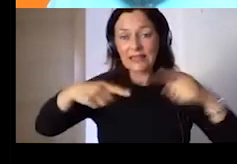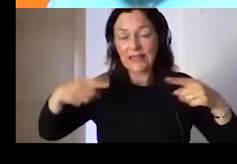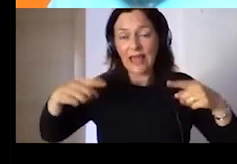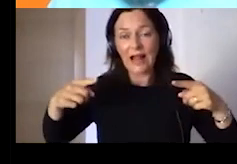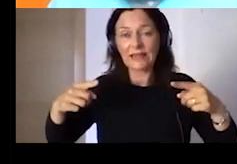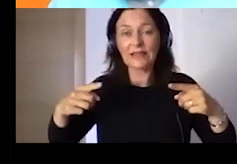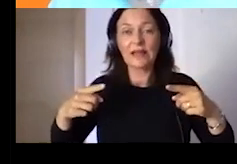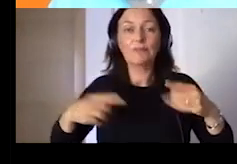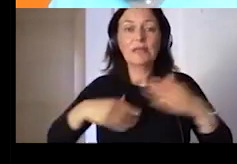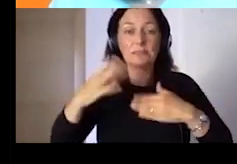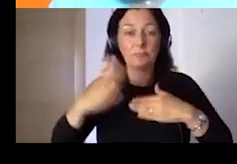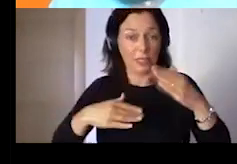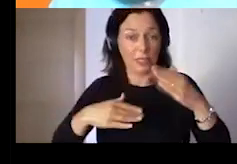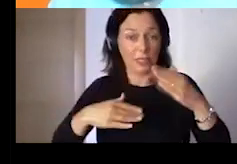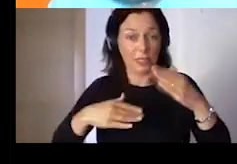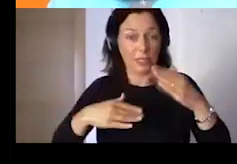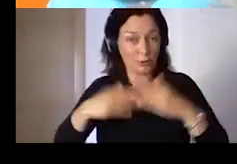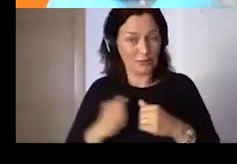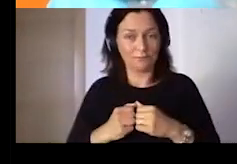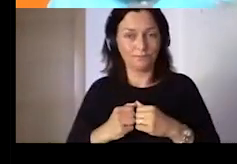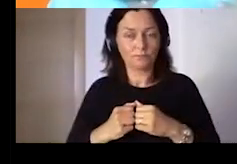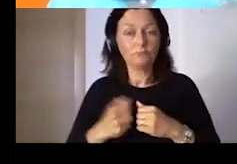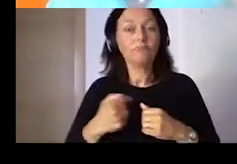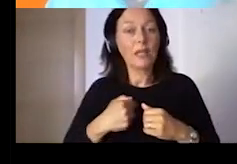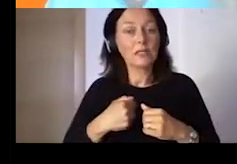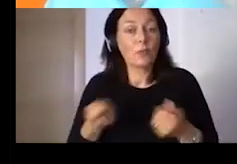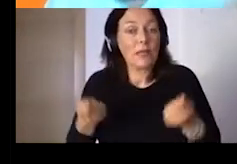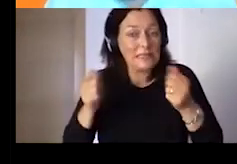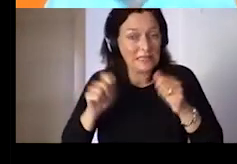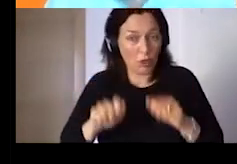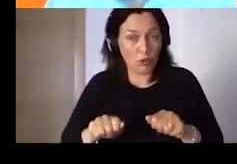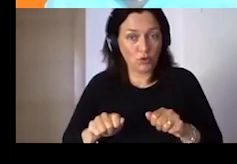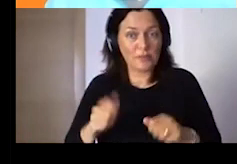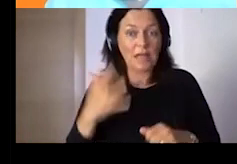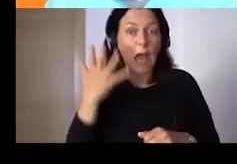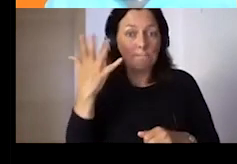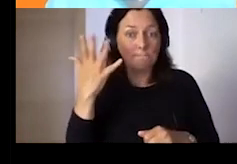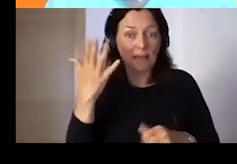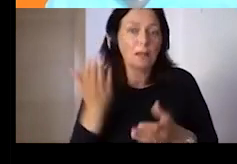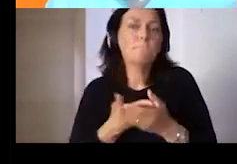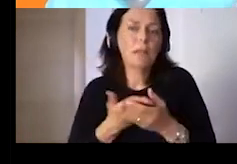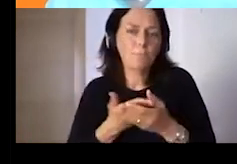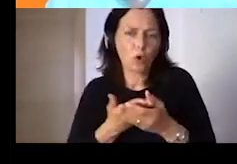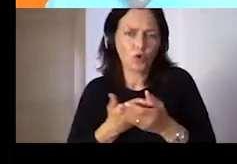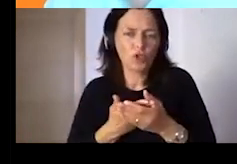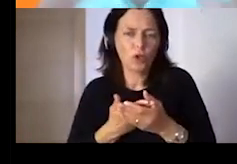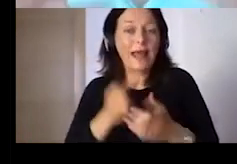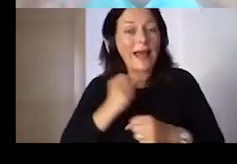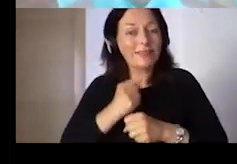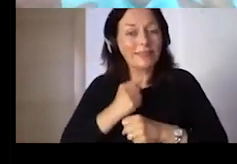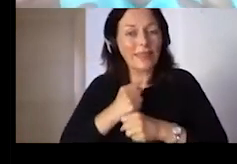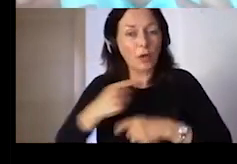with the principle of sustainable development. What I was saying before, now digital transformation is not just